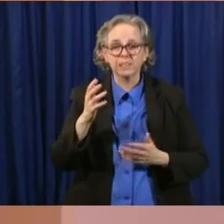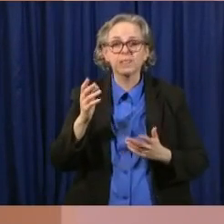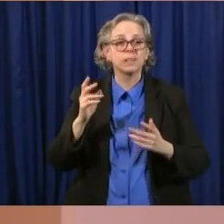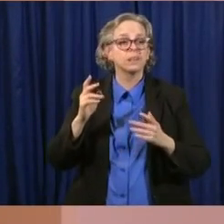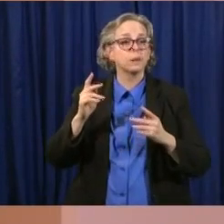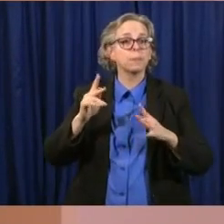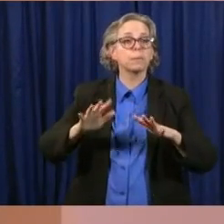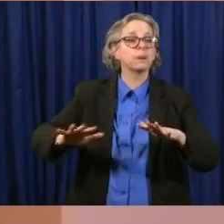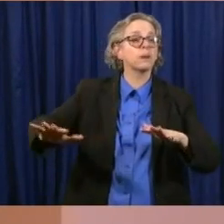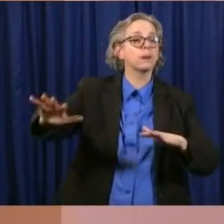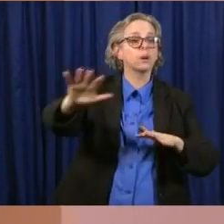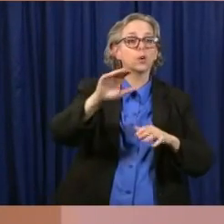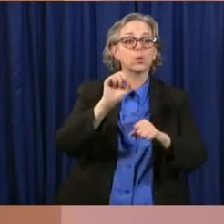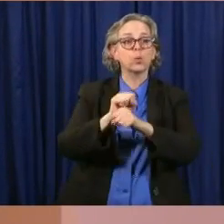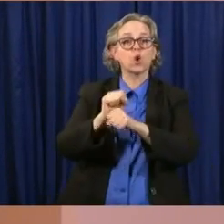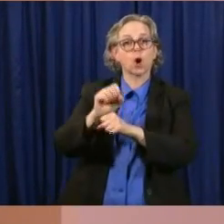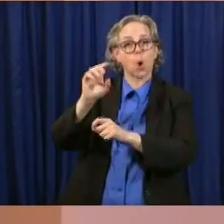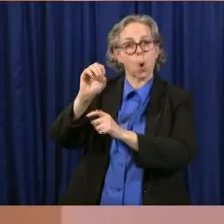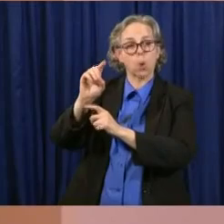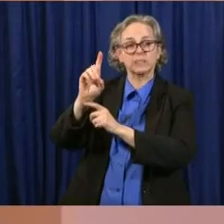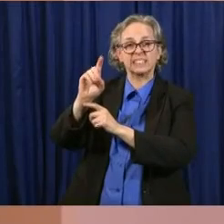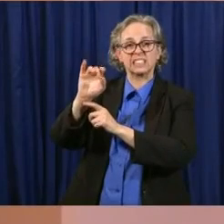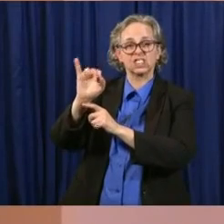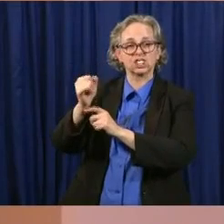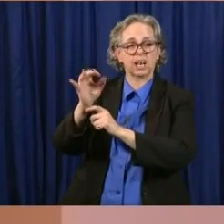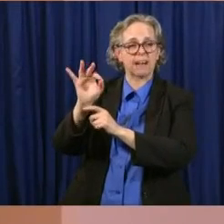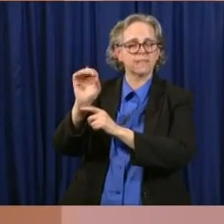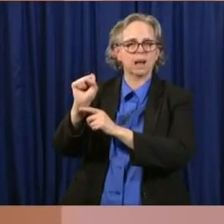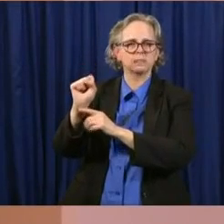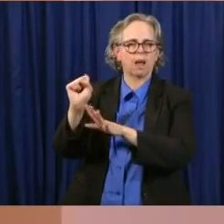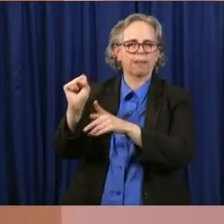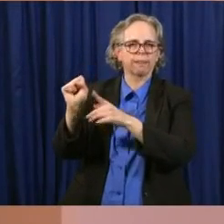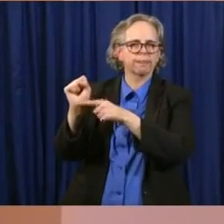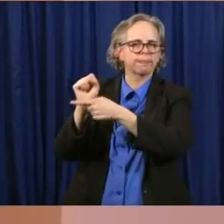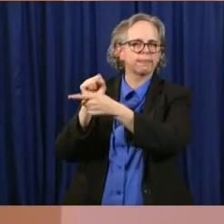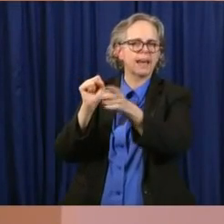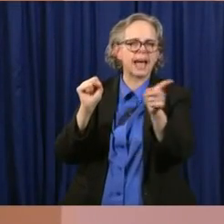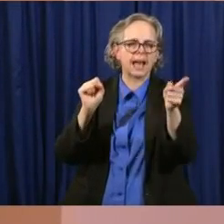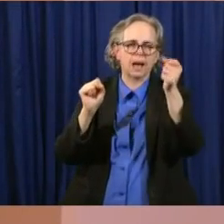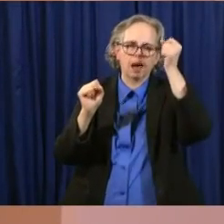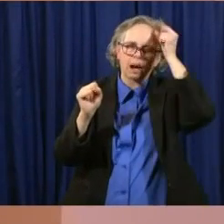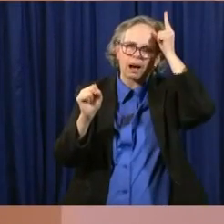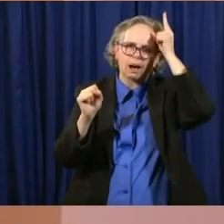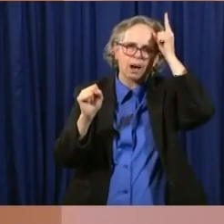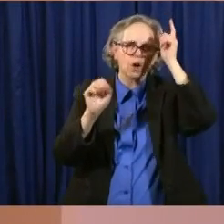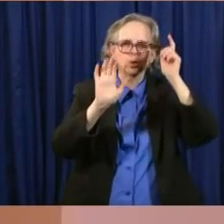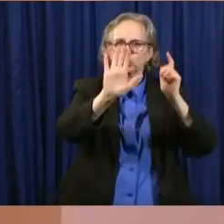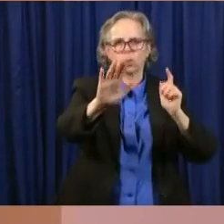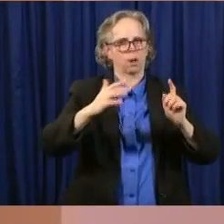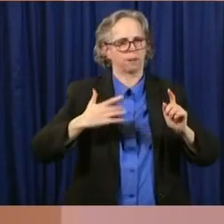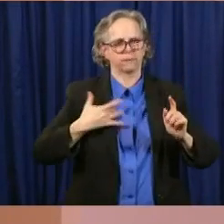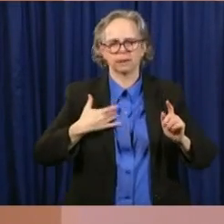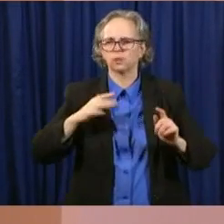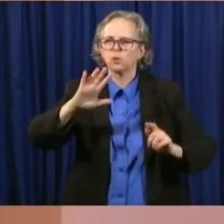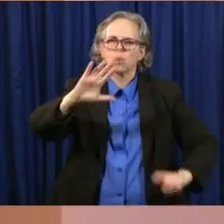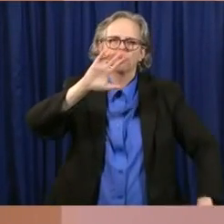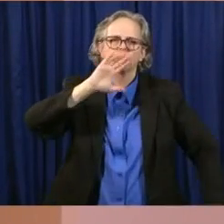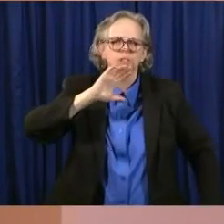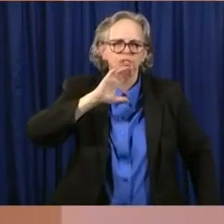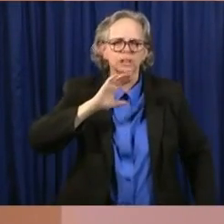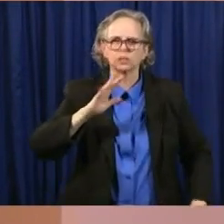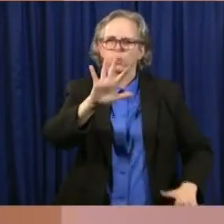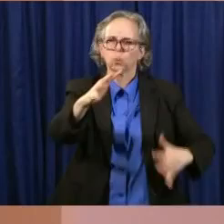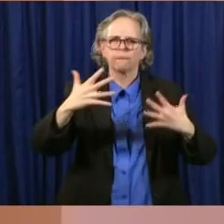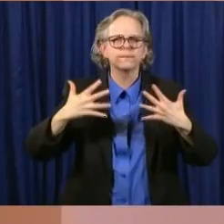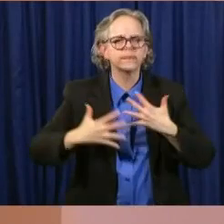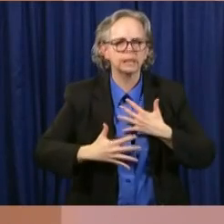this. That they understand that there, there are fears and frustrations and that they know that the level of customer service that they have been providing